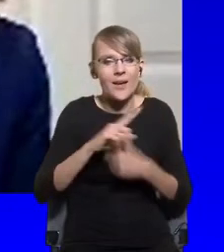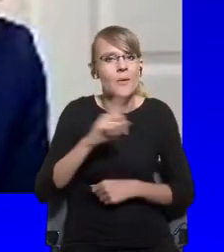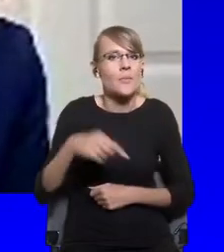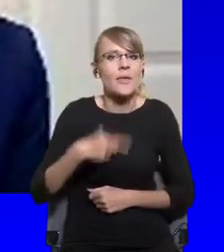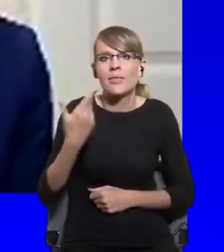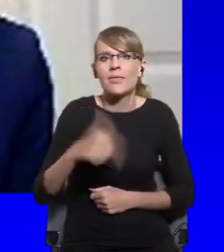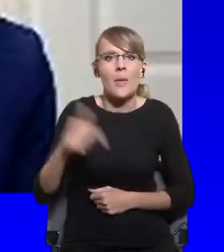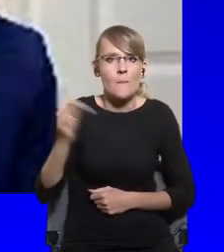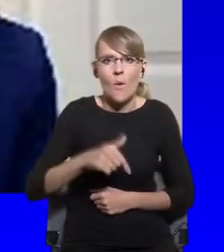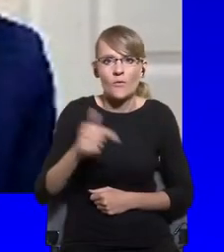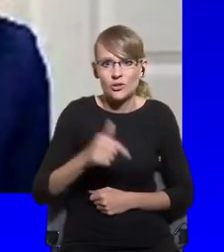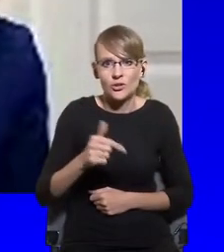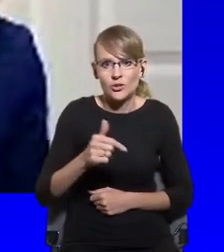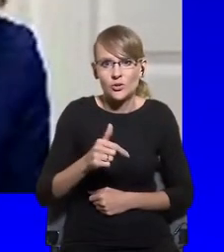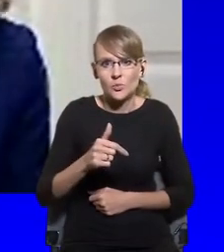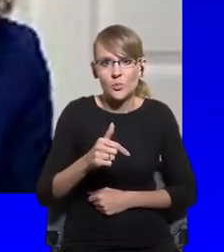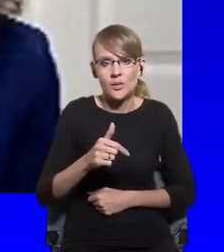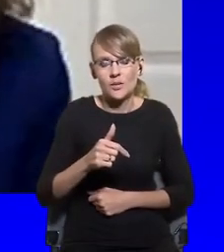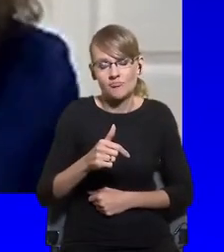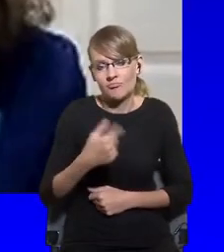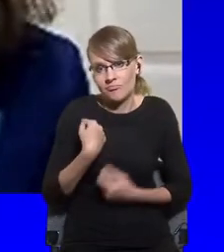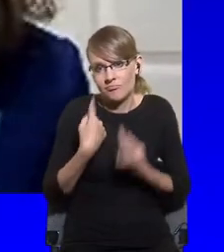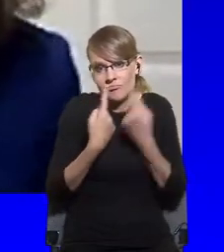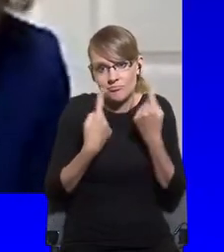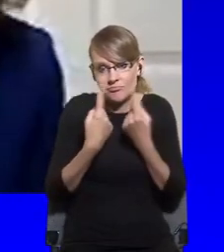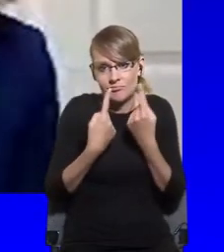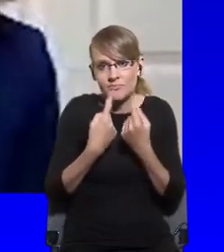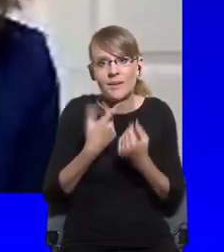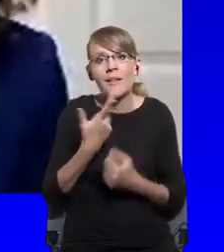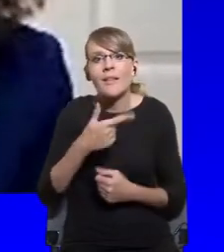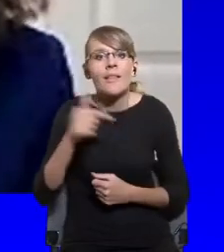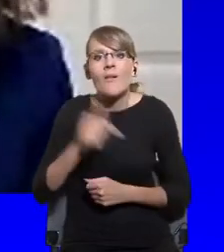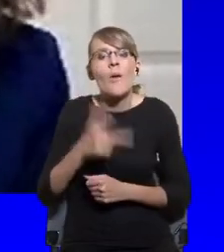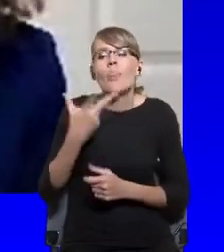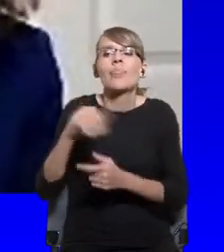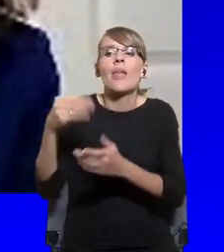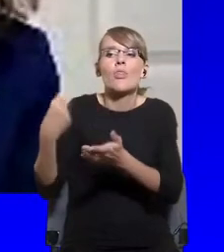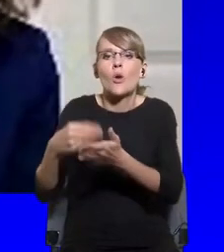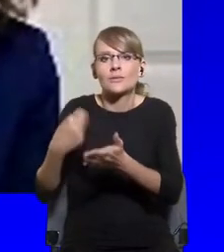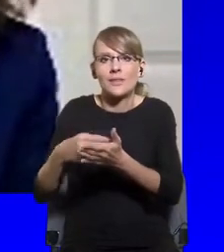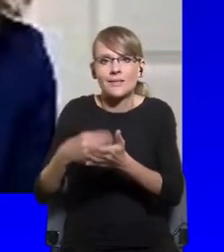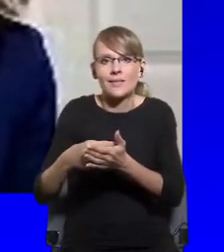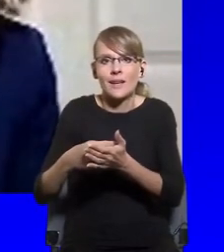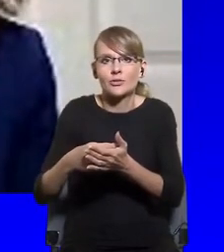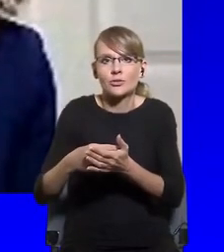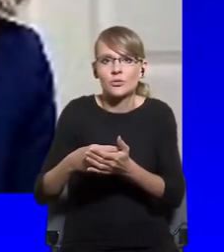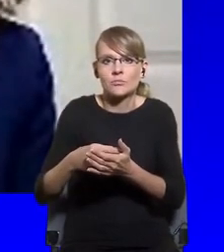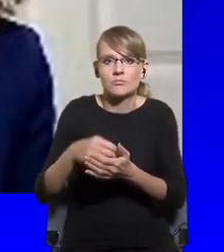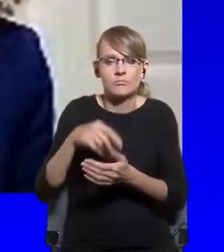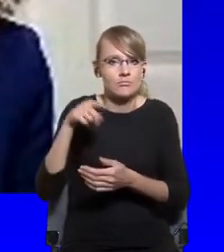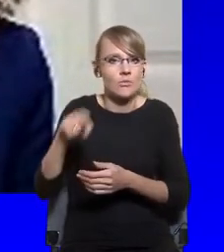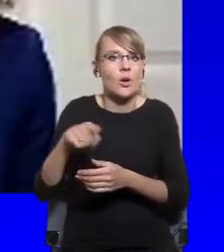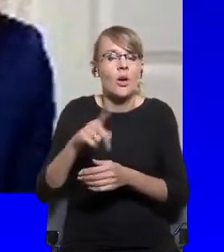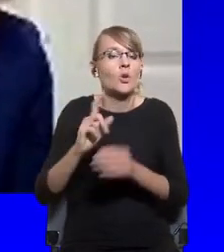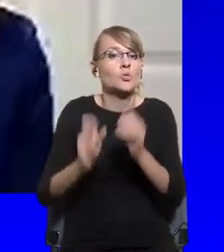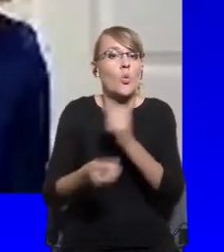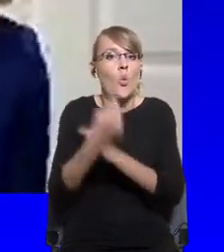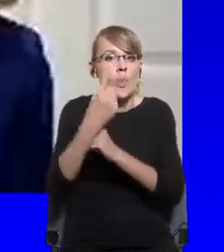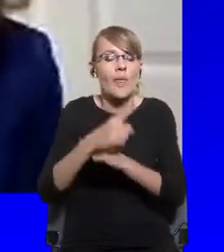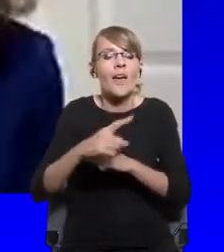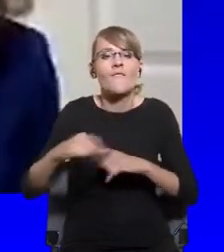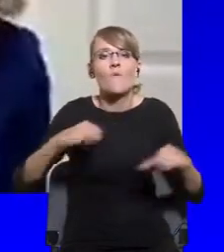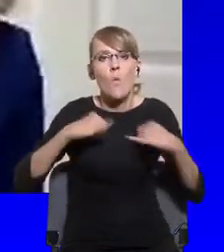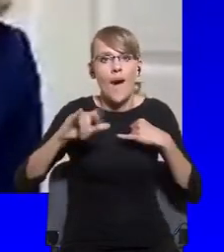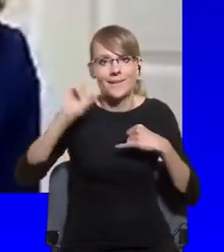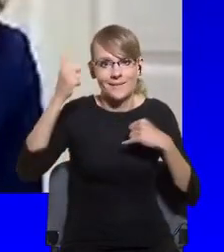view, understate the effect that the centralization of power demanded